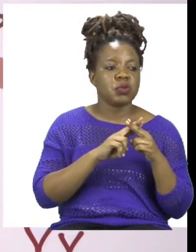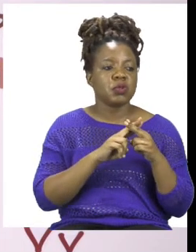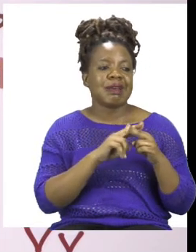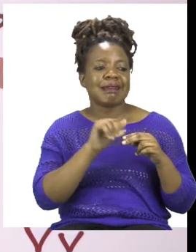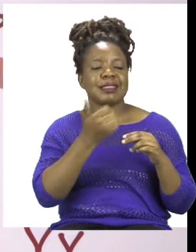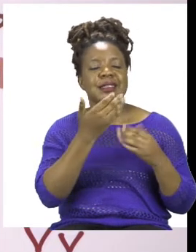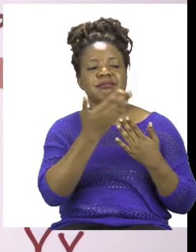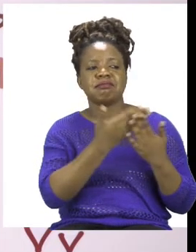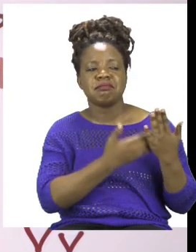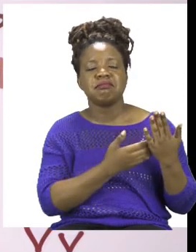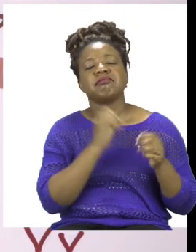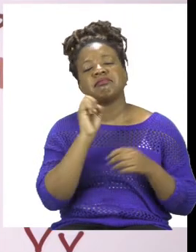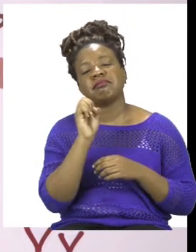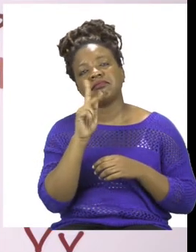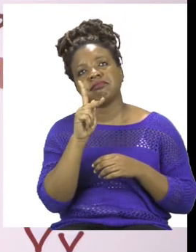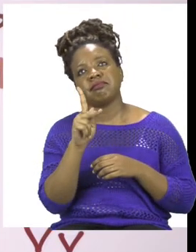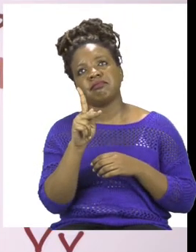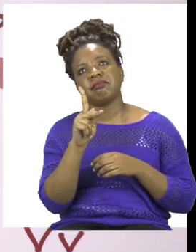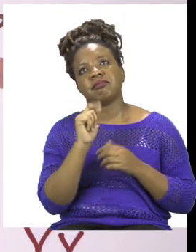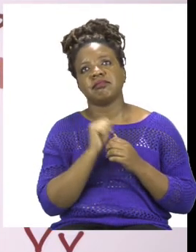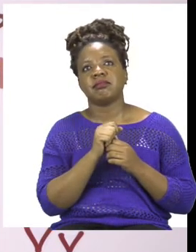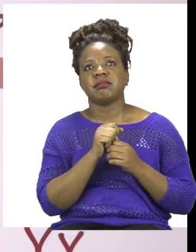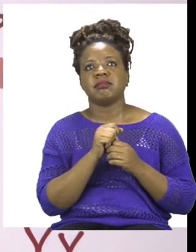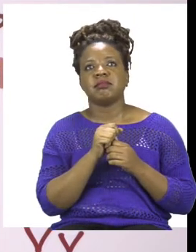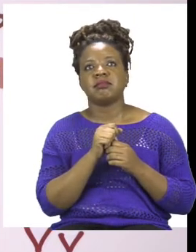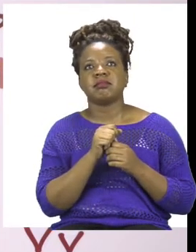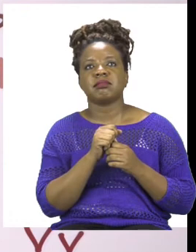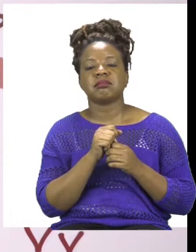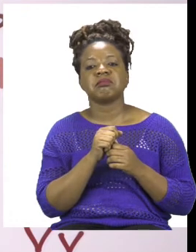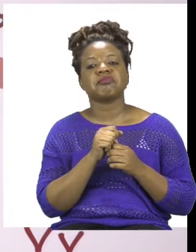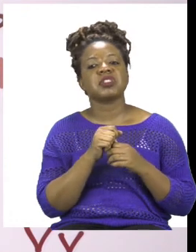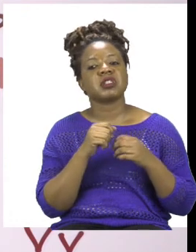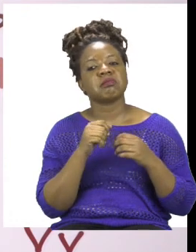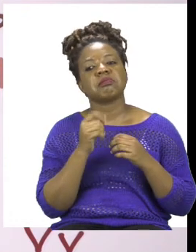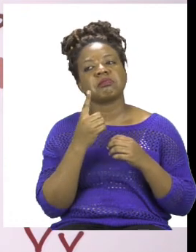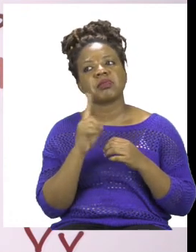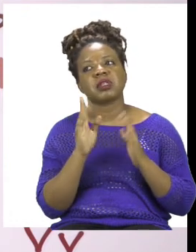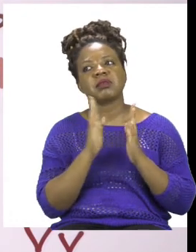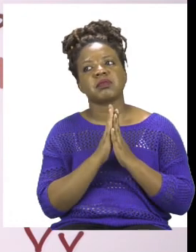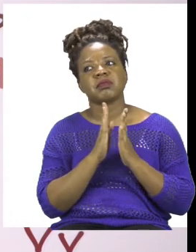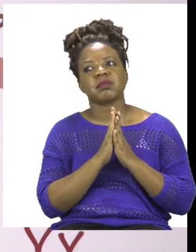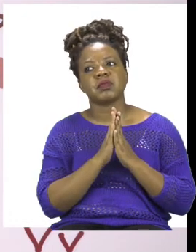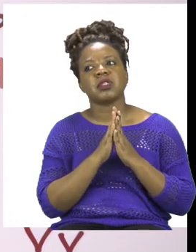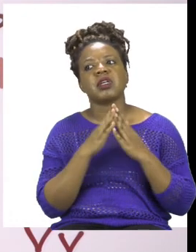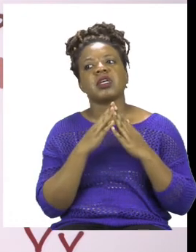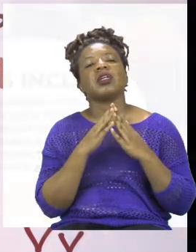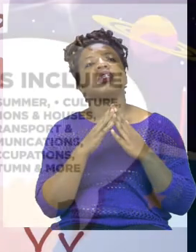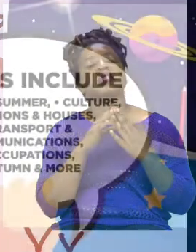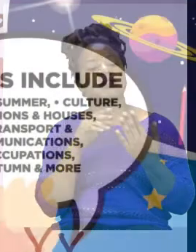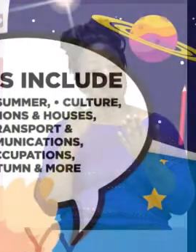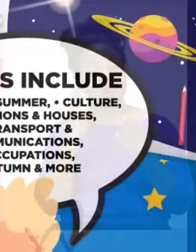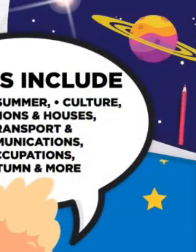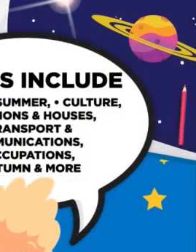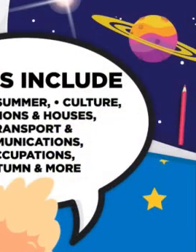that's okay as well. So long you finish your exercise by yourself. I'll see you soon after the advert